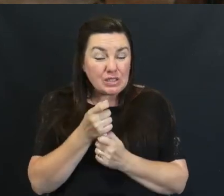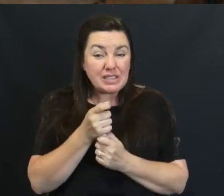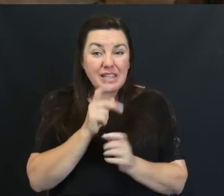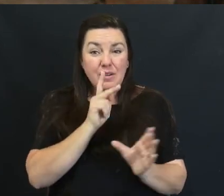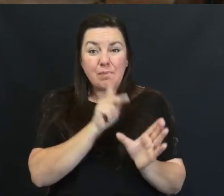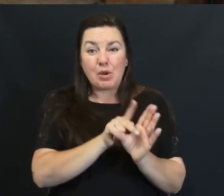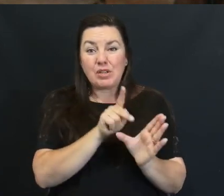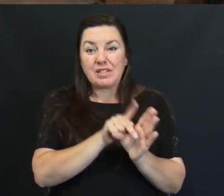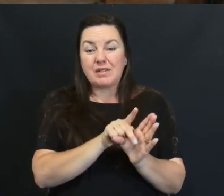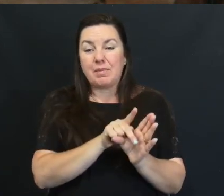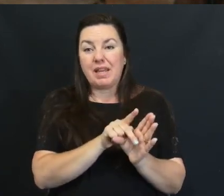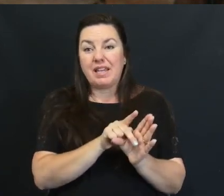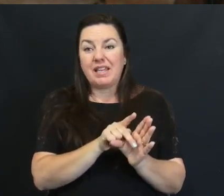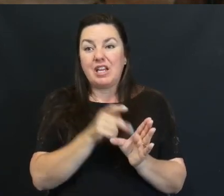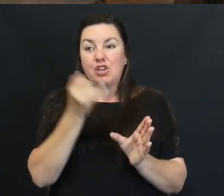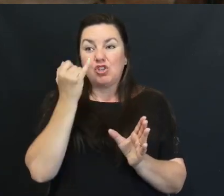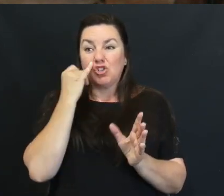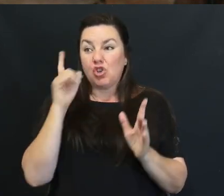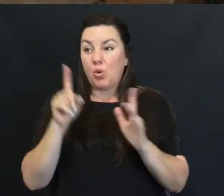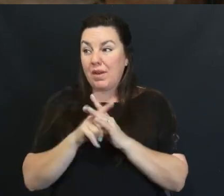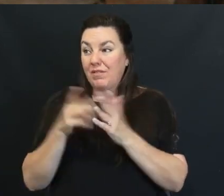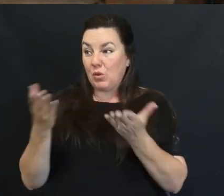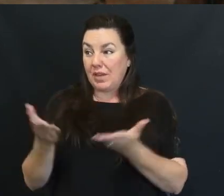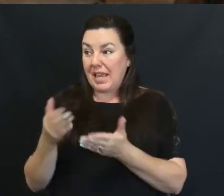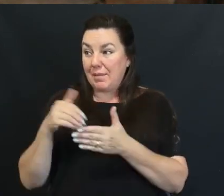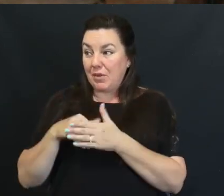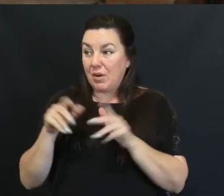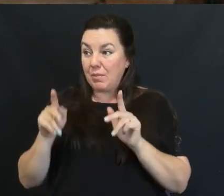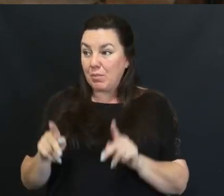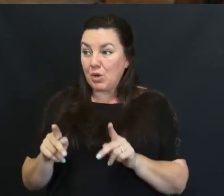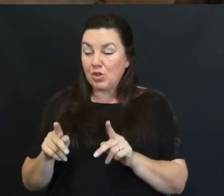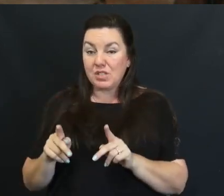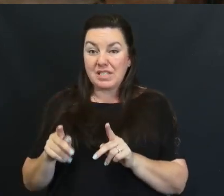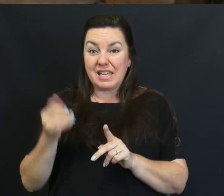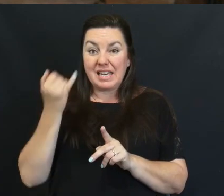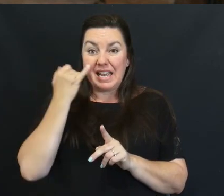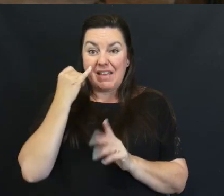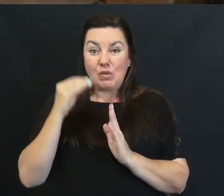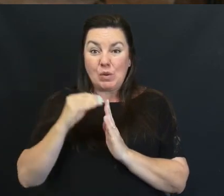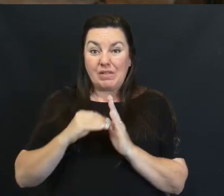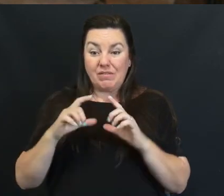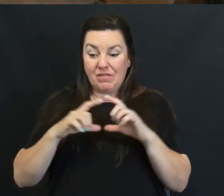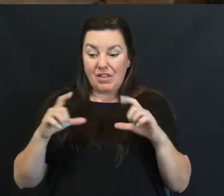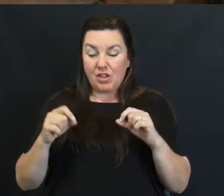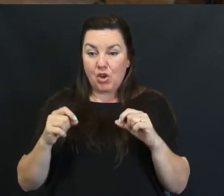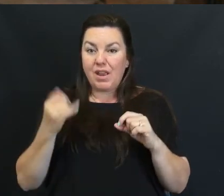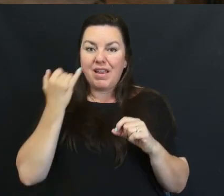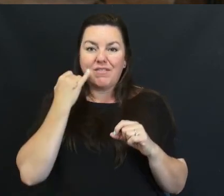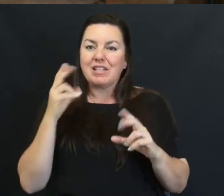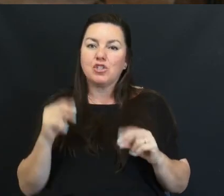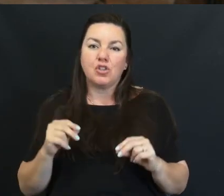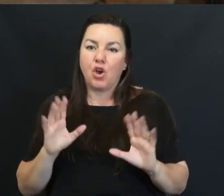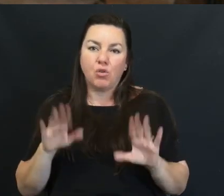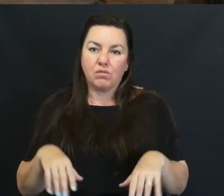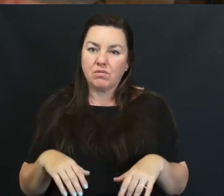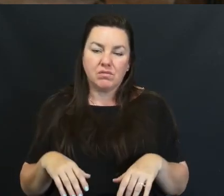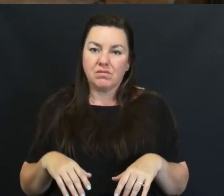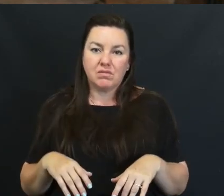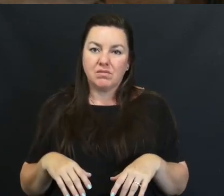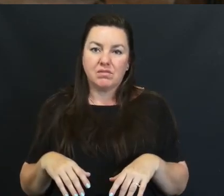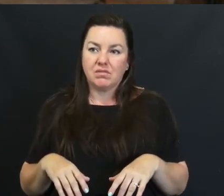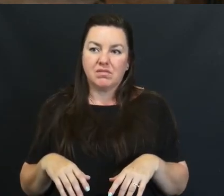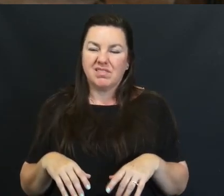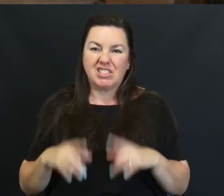Participating So If You Came Here In Person If You Could Fill That Card Now If The Answer Is No You Know For Sure Just